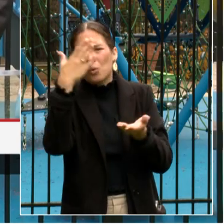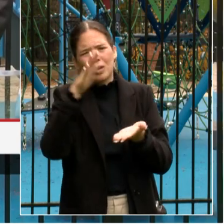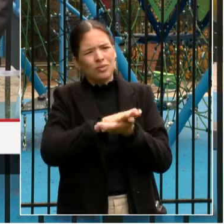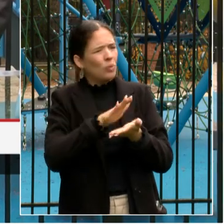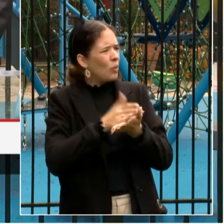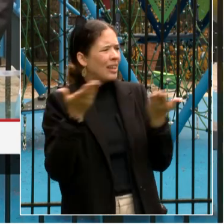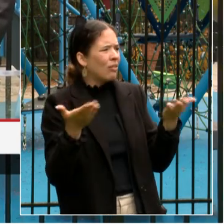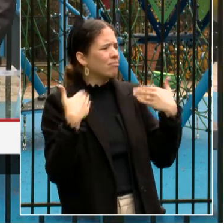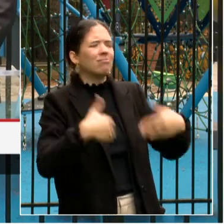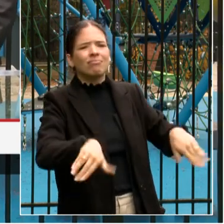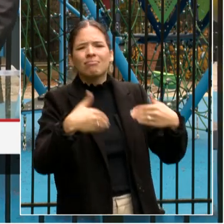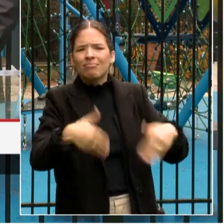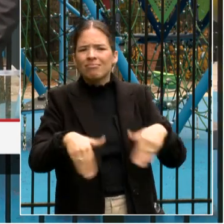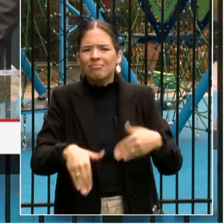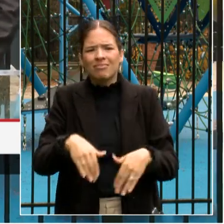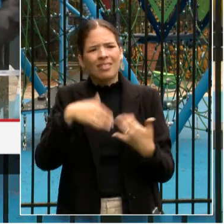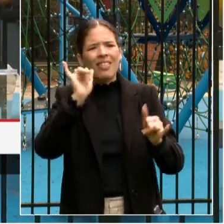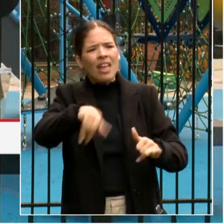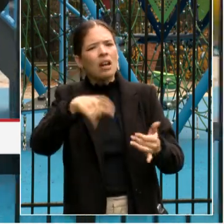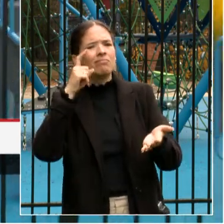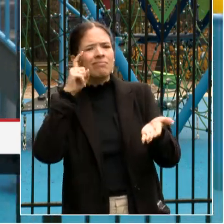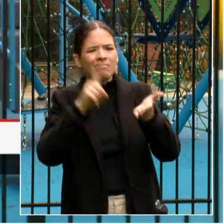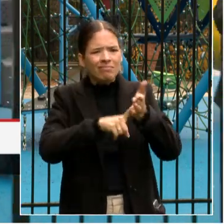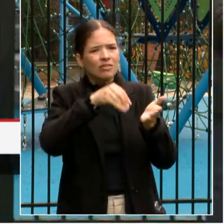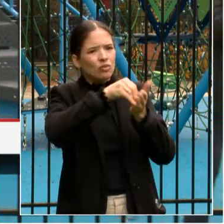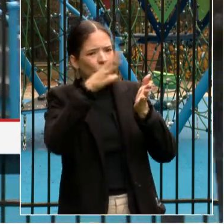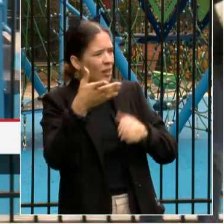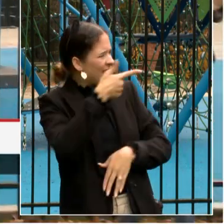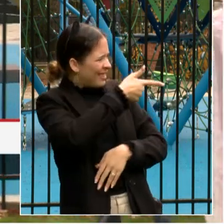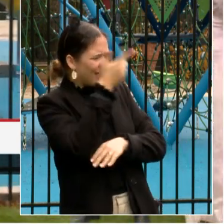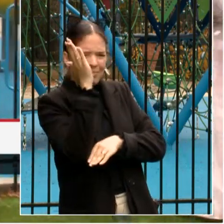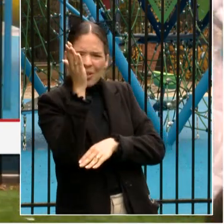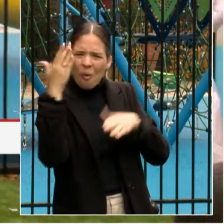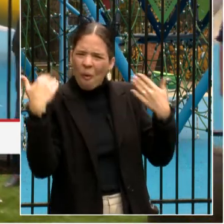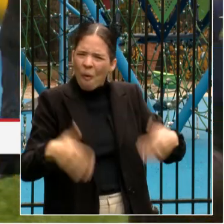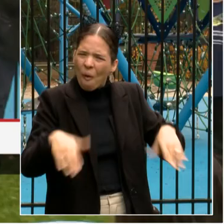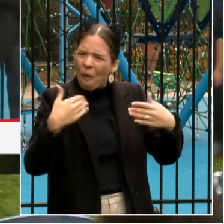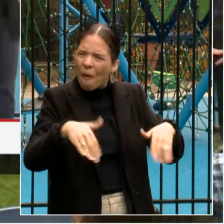acknowledge our student presenters this morning. Didn't they do a great job?